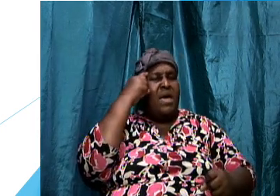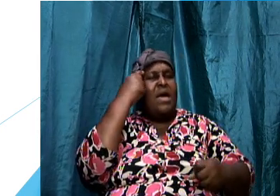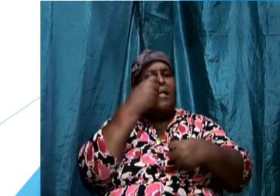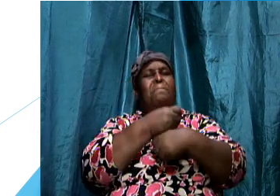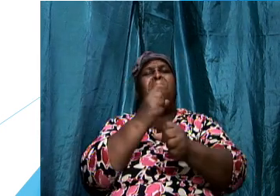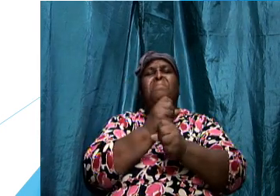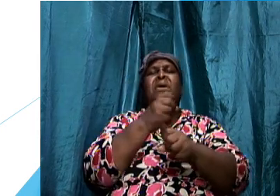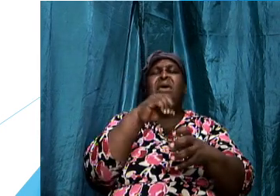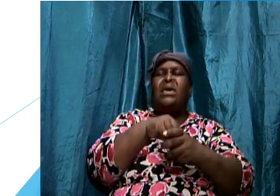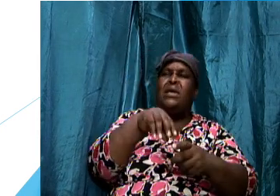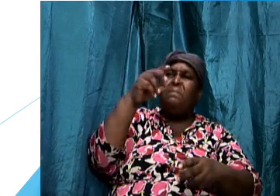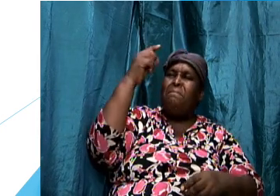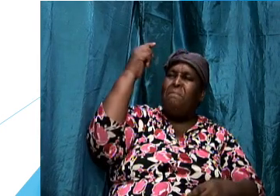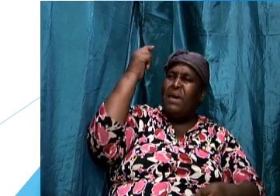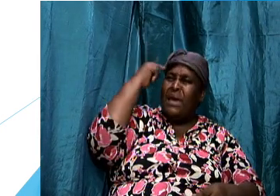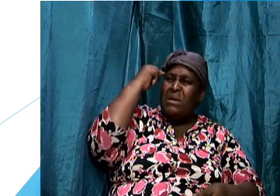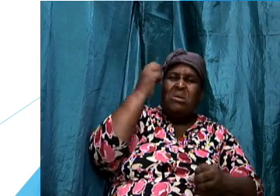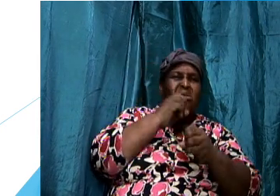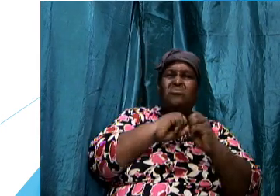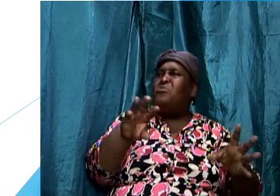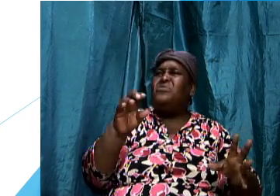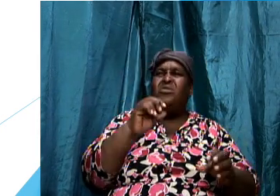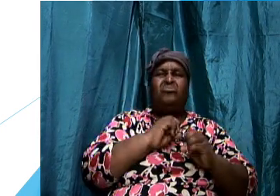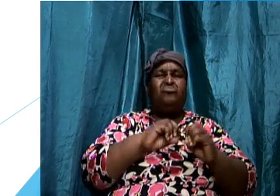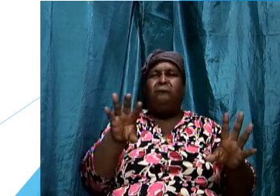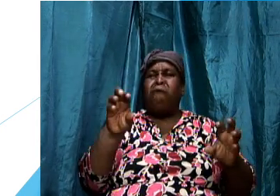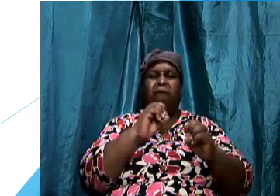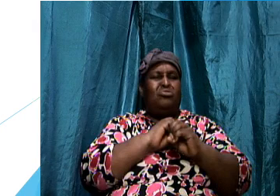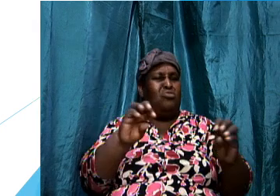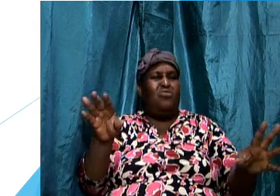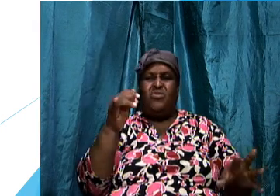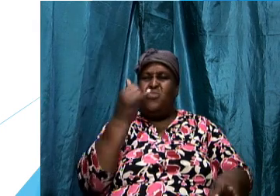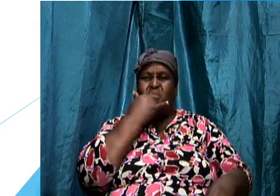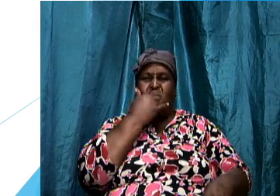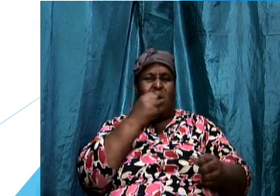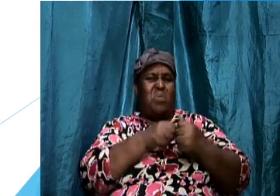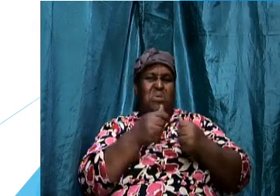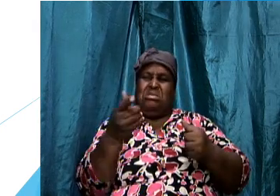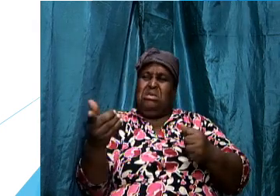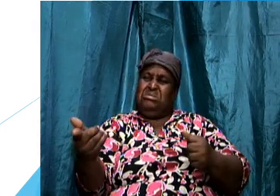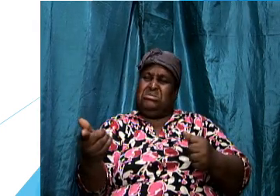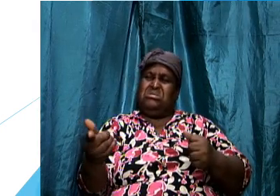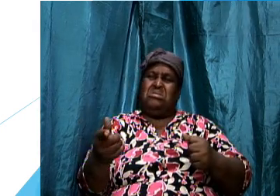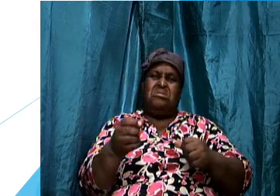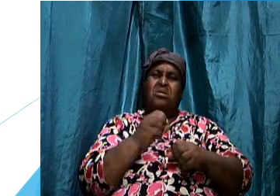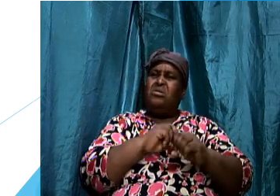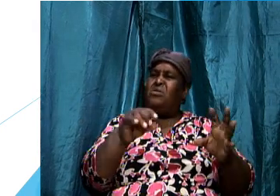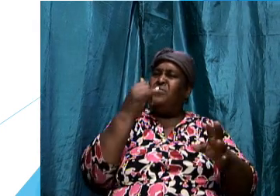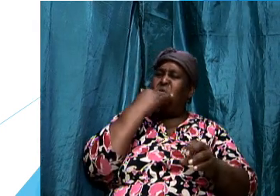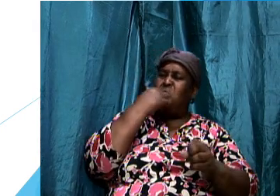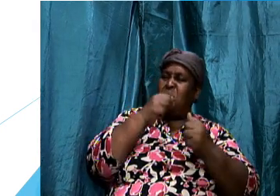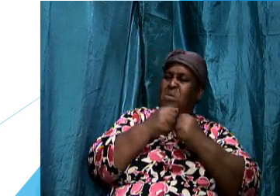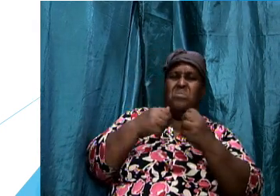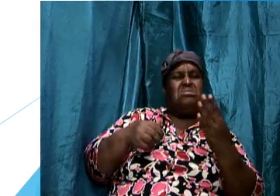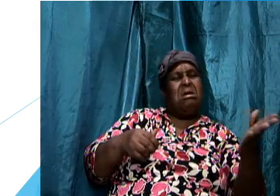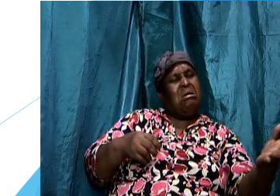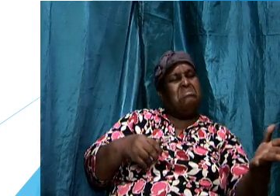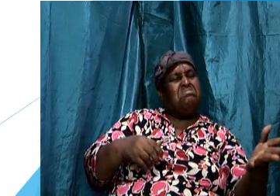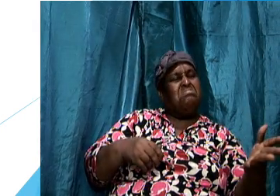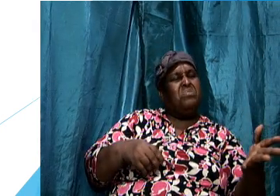to think not go wrong with this not go wrong with that i'm going to i'm going to let us go through this first one adversary